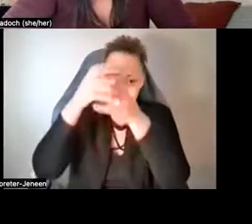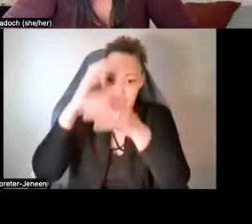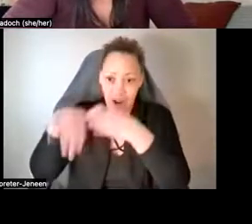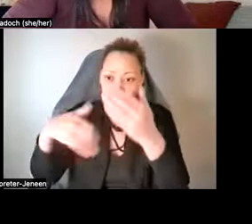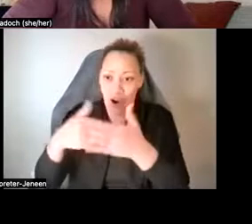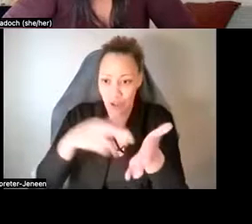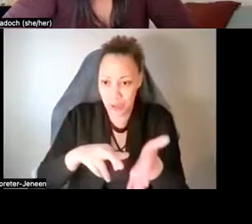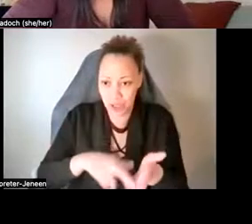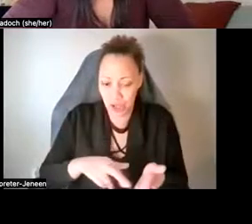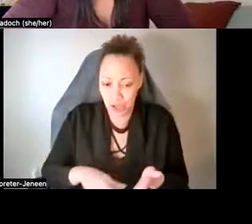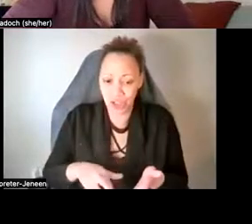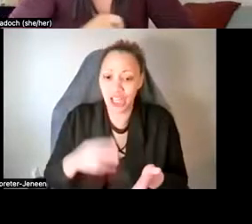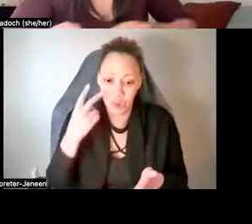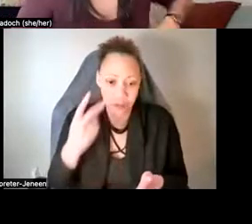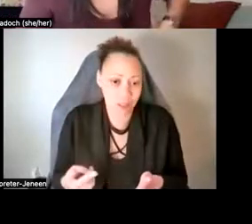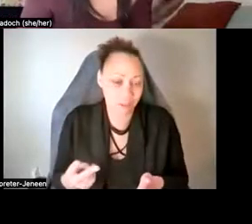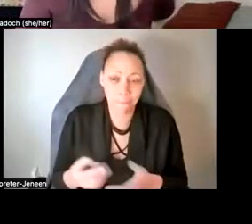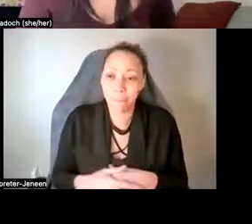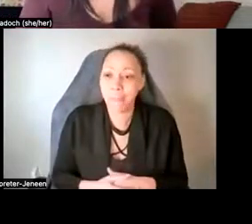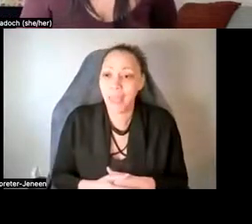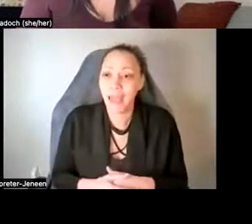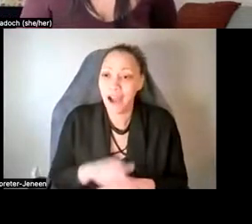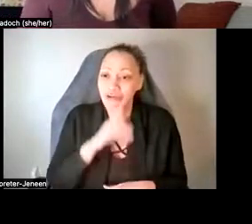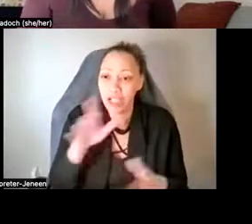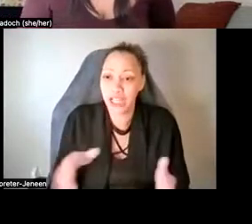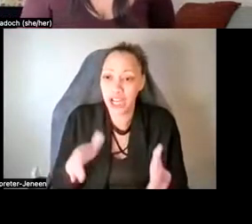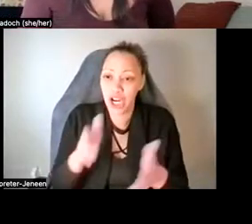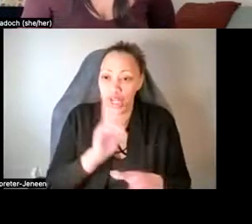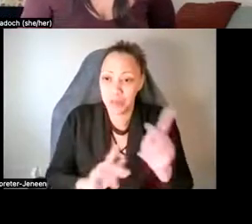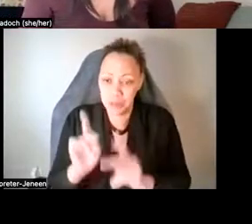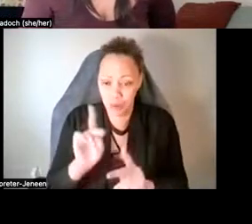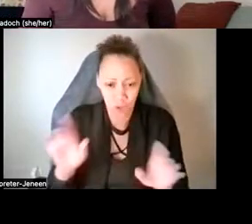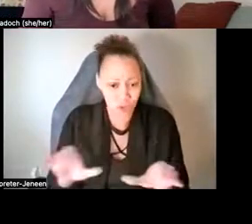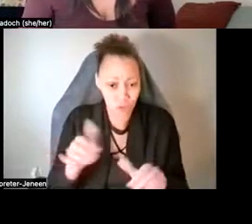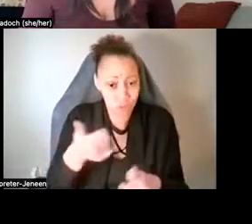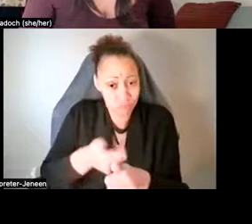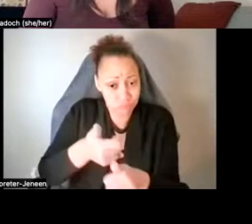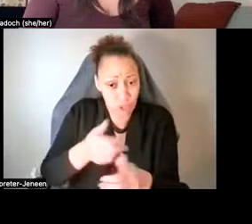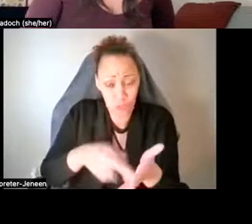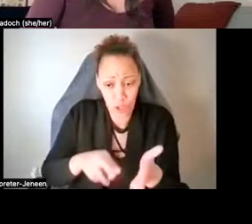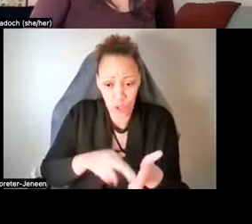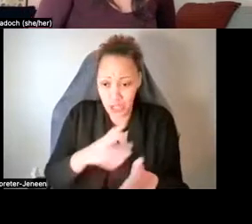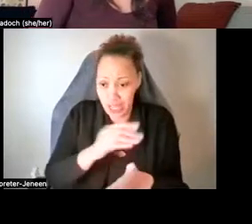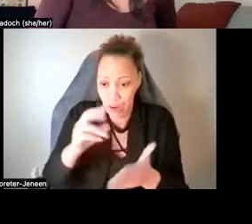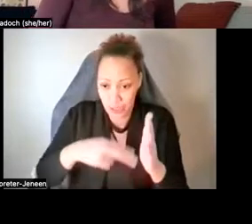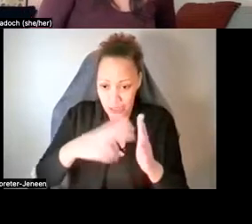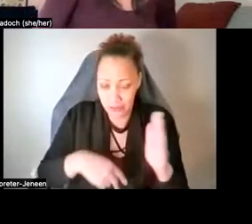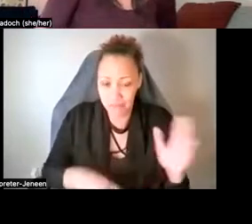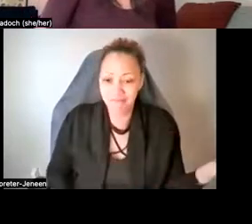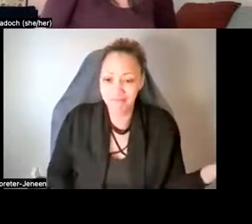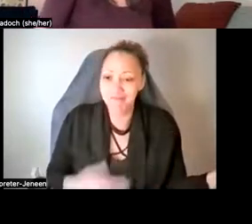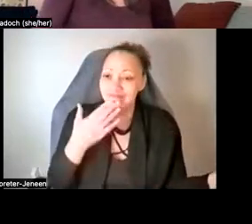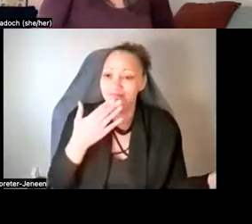that is coming through at the moment. Um, and I really encourage people to, to do their research and, and do some reading. Thank you.